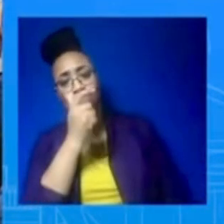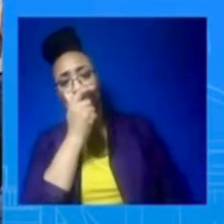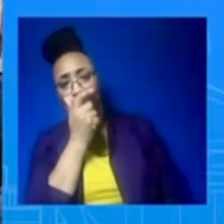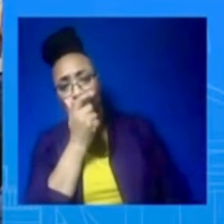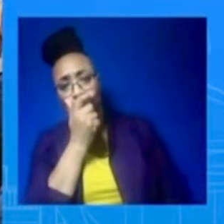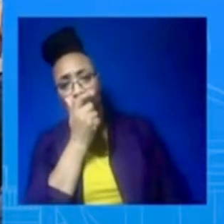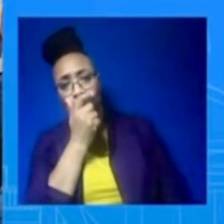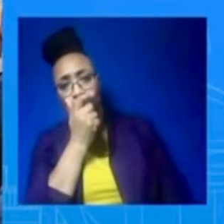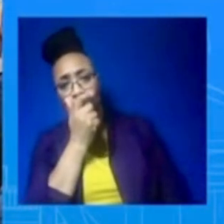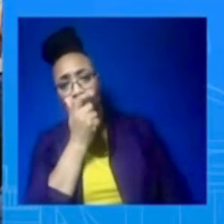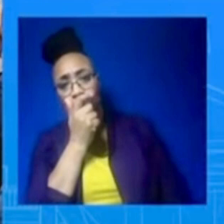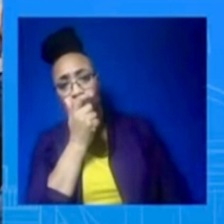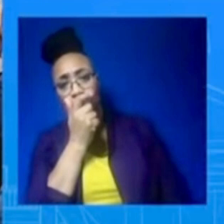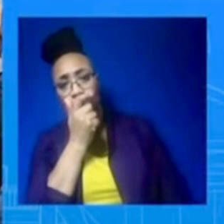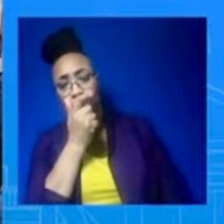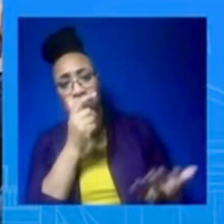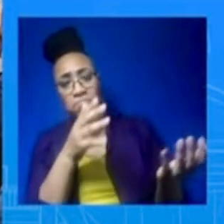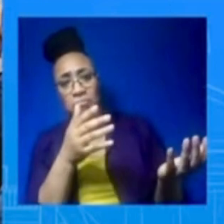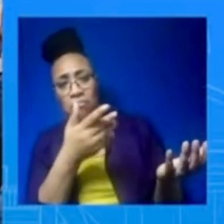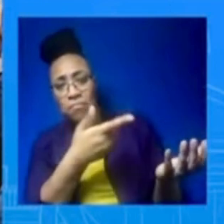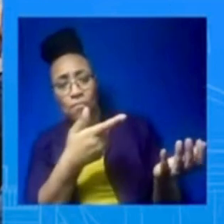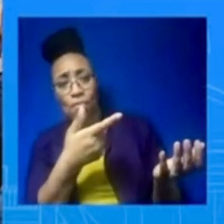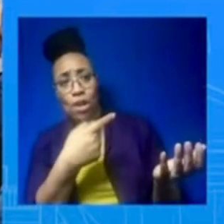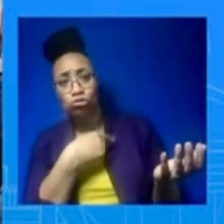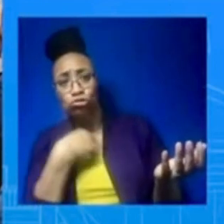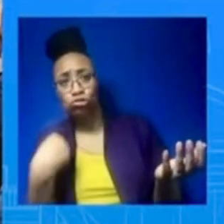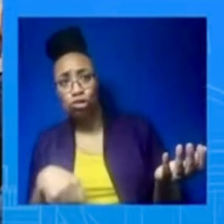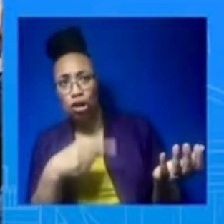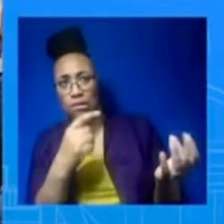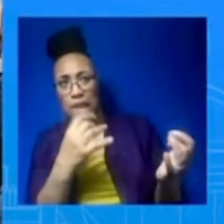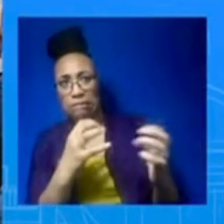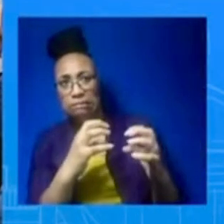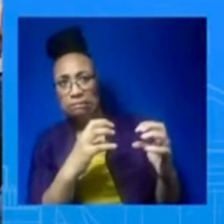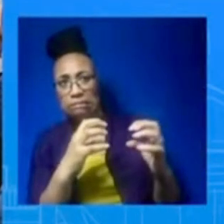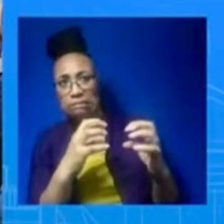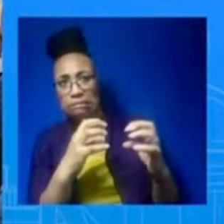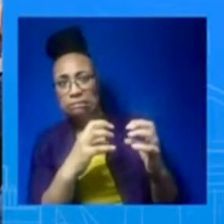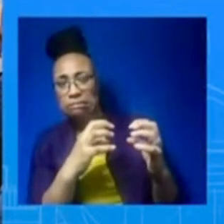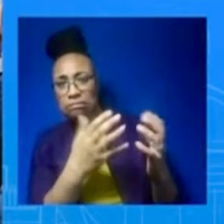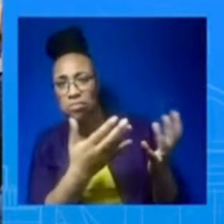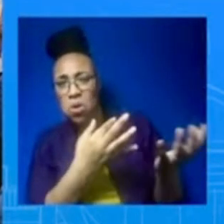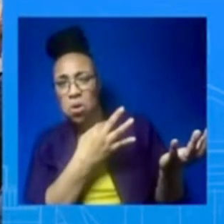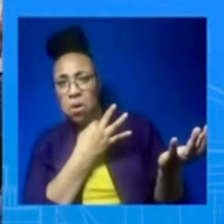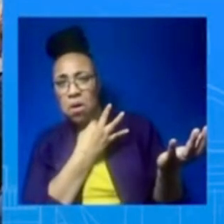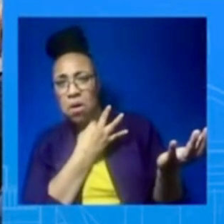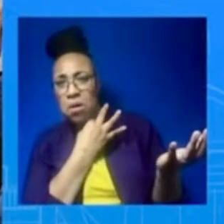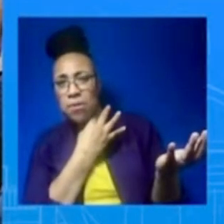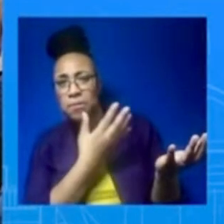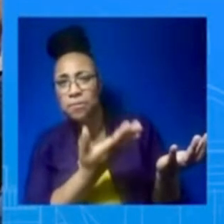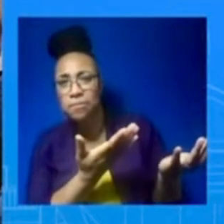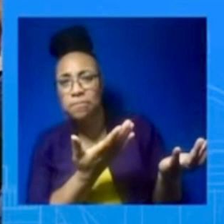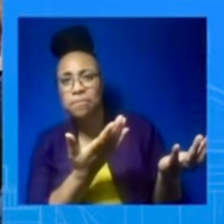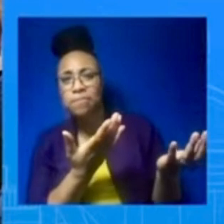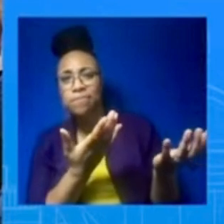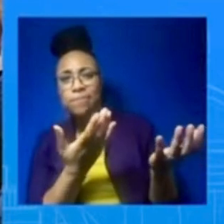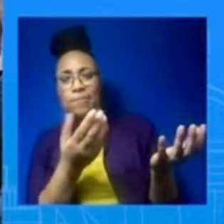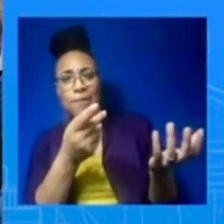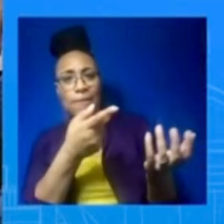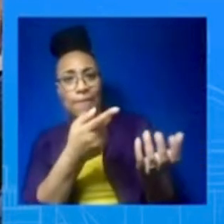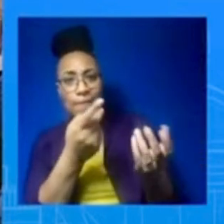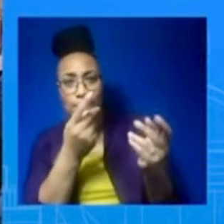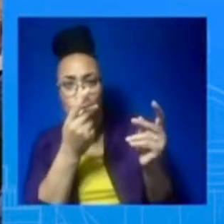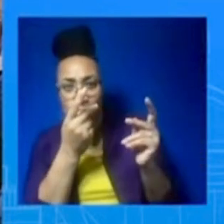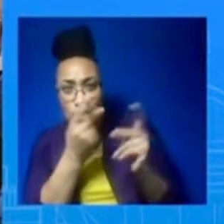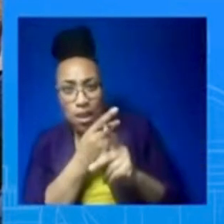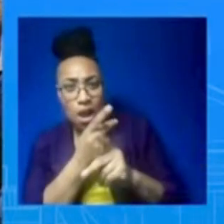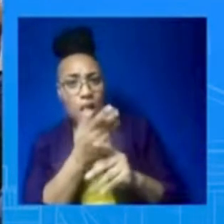on China is trying to focus on human rights abuses by the regime by planning hearings, et cetera, on that topic. Will President Biden bring